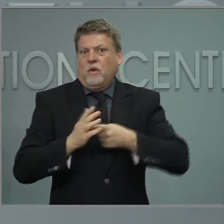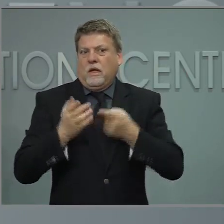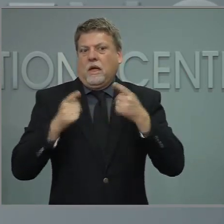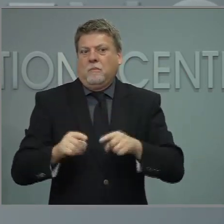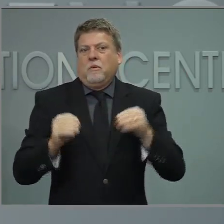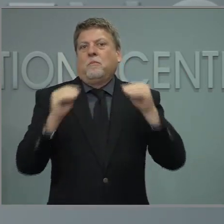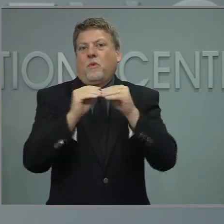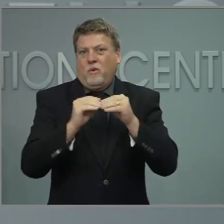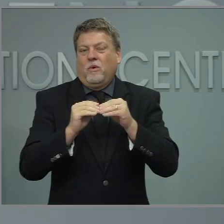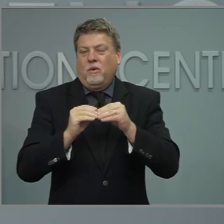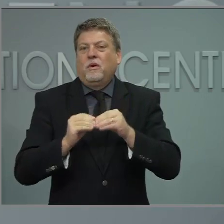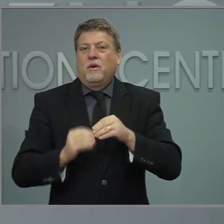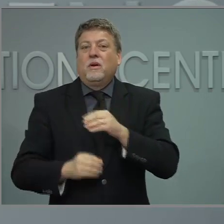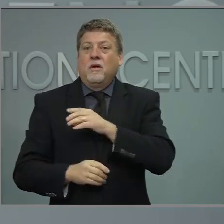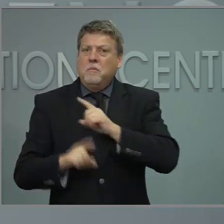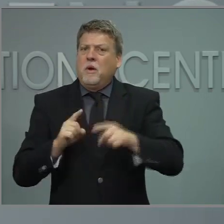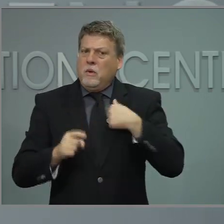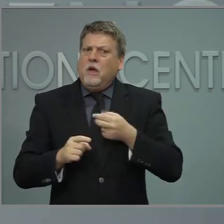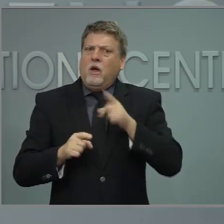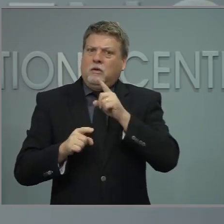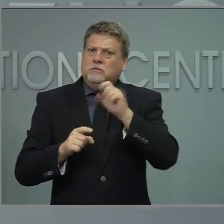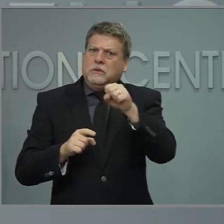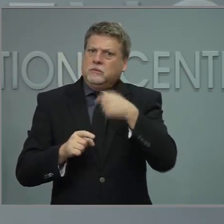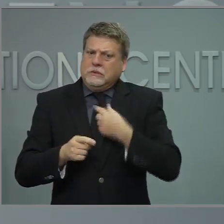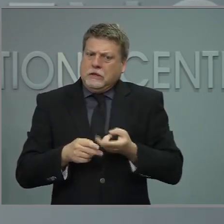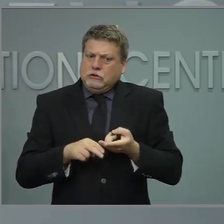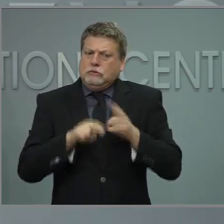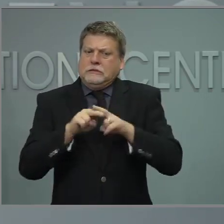onboarding more providers each and every week. Thank you.